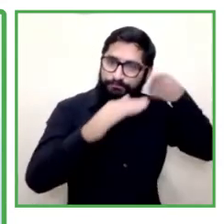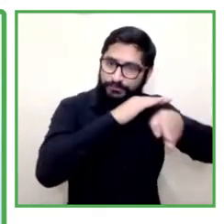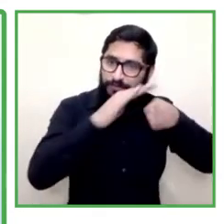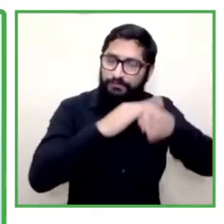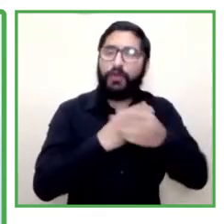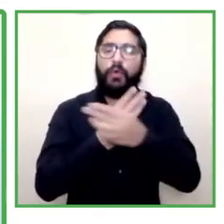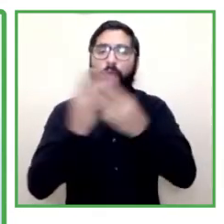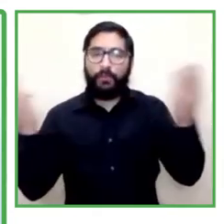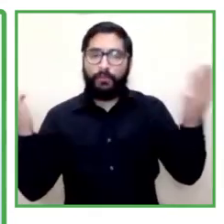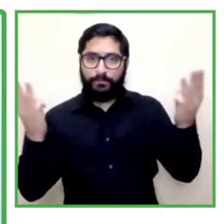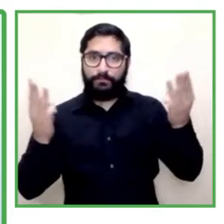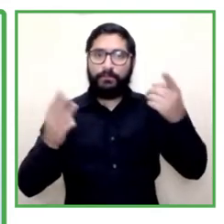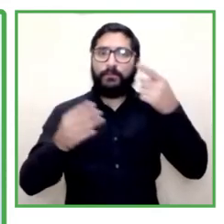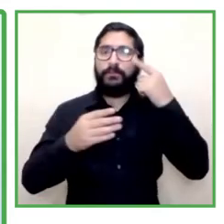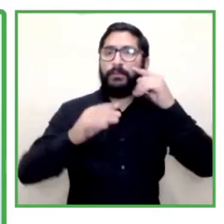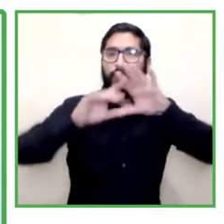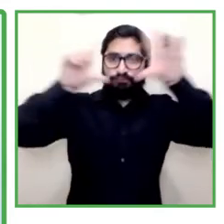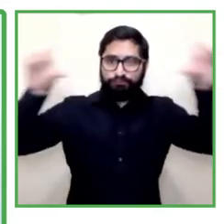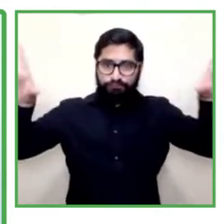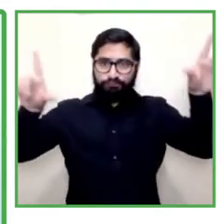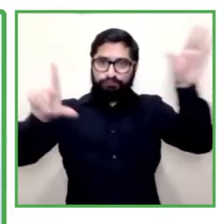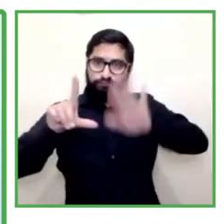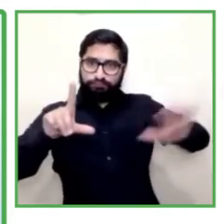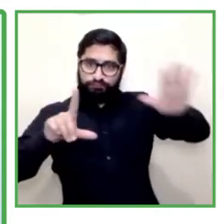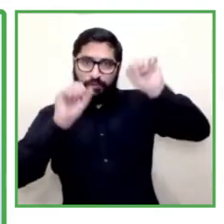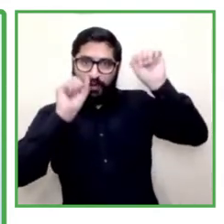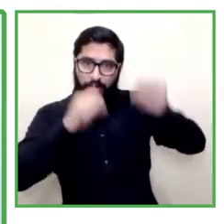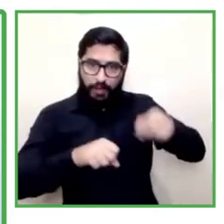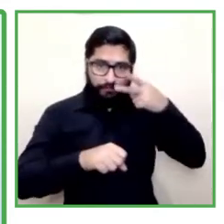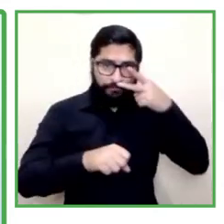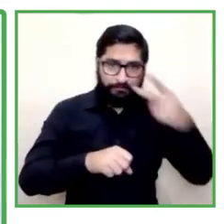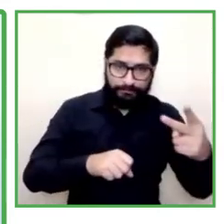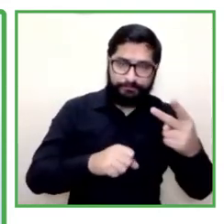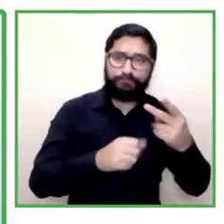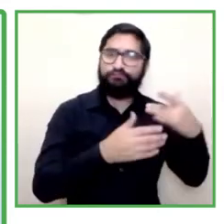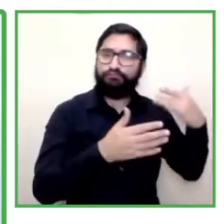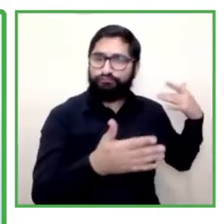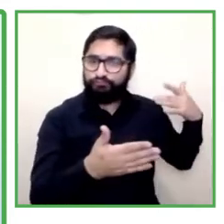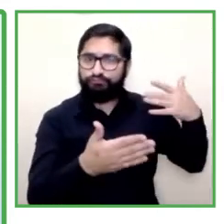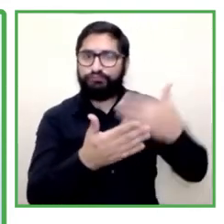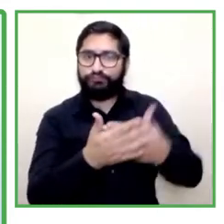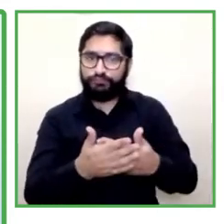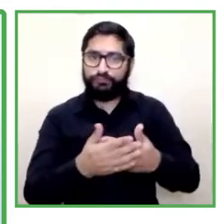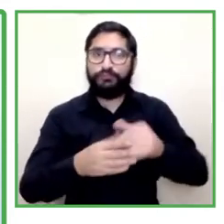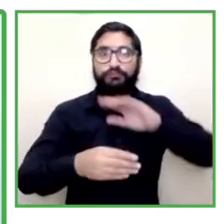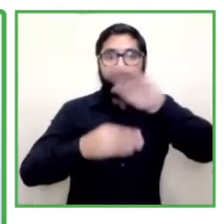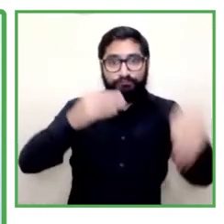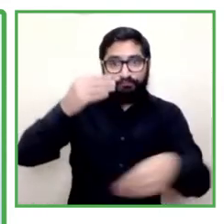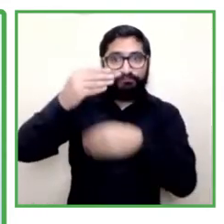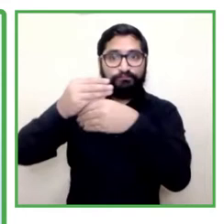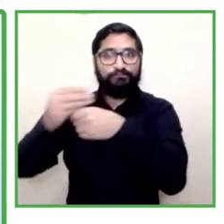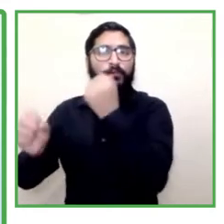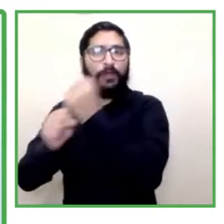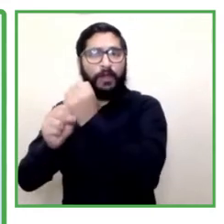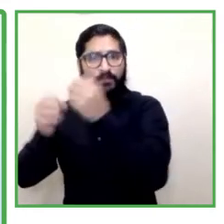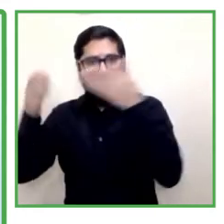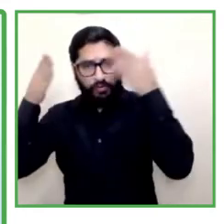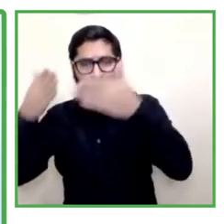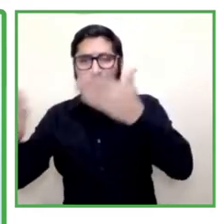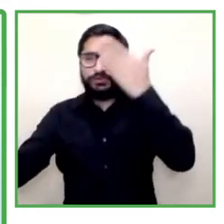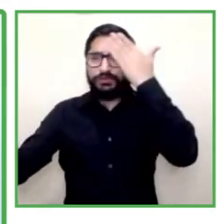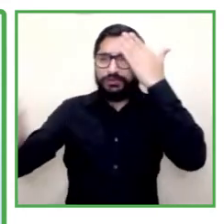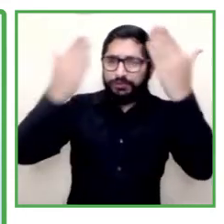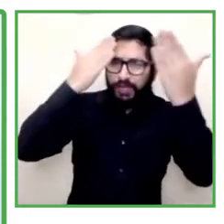contents also in recent years we've added incorporated psychoeducational work with the families of our participants